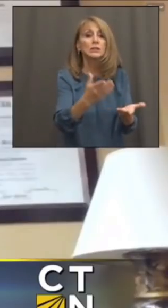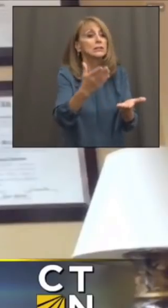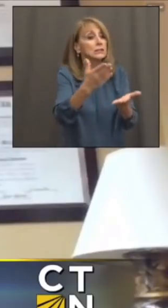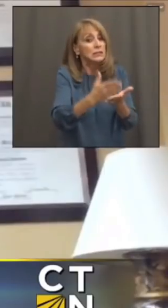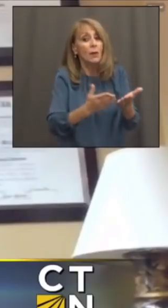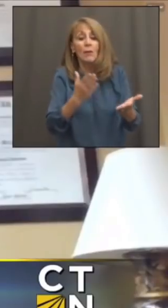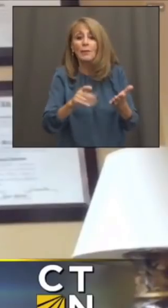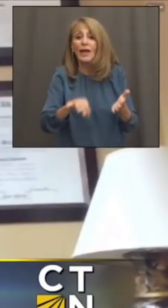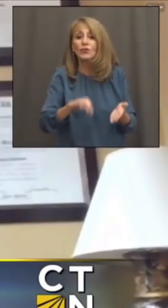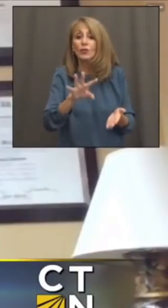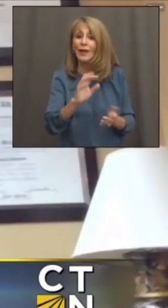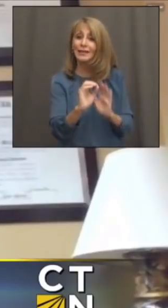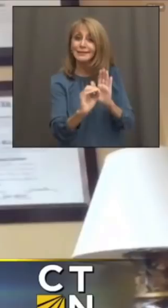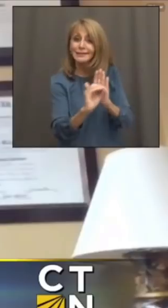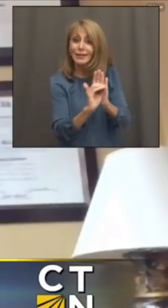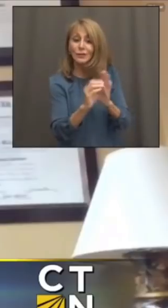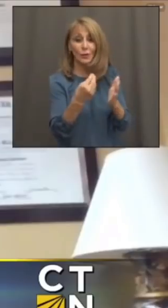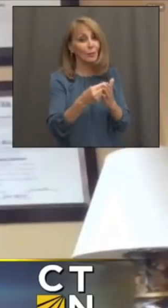zero.